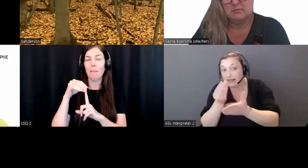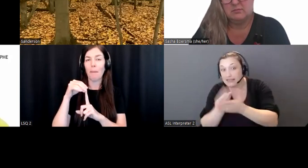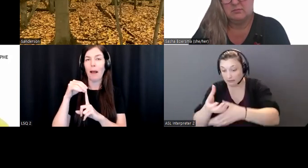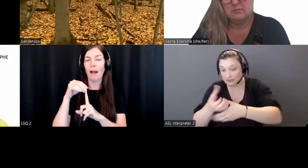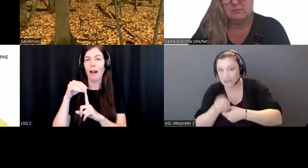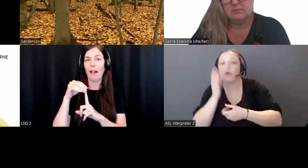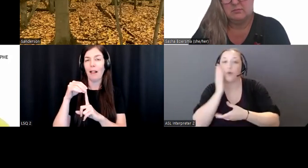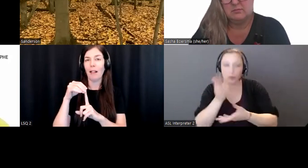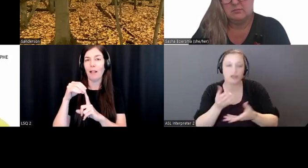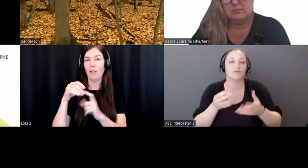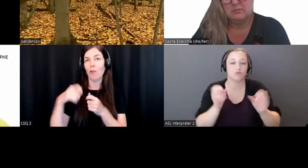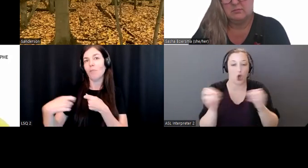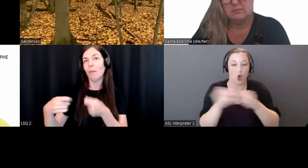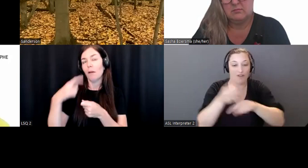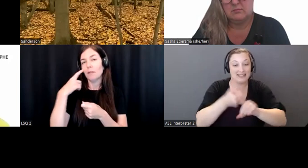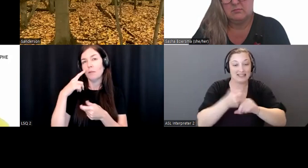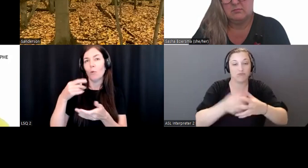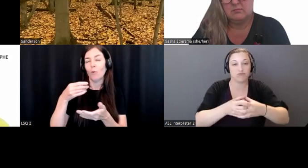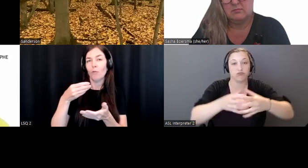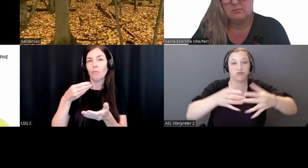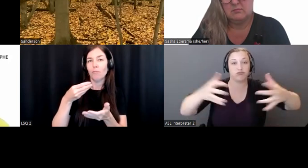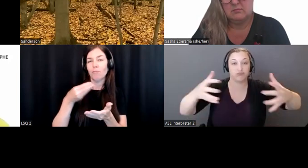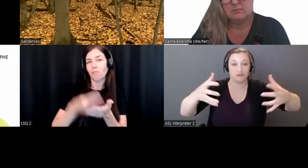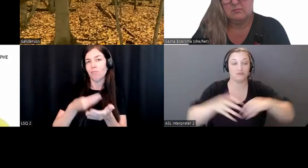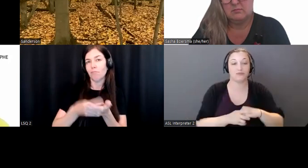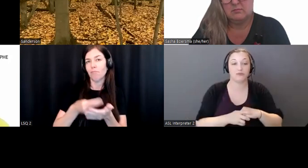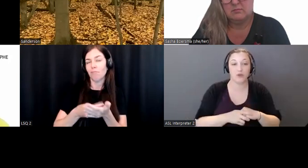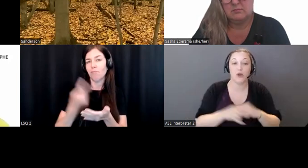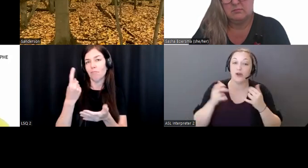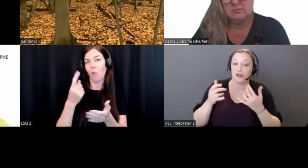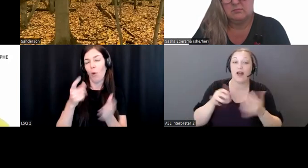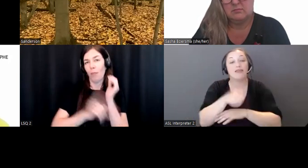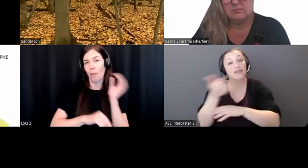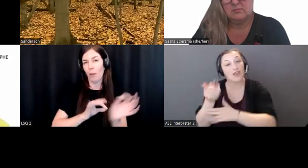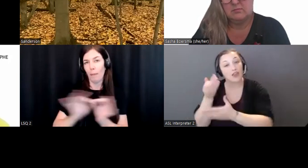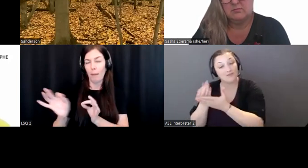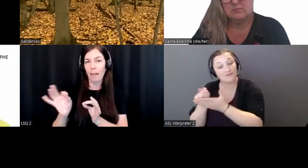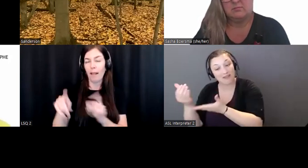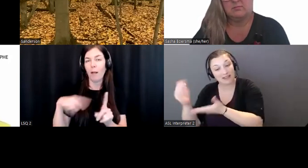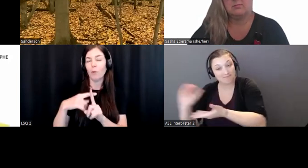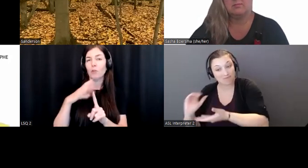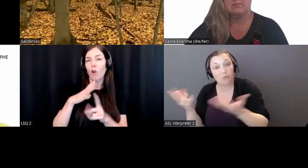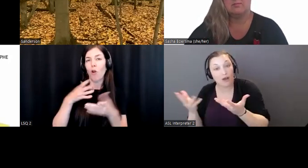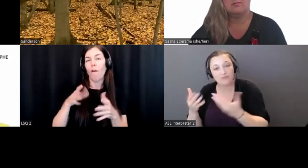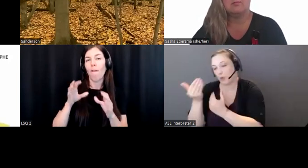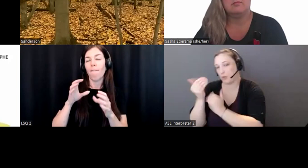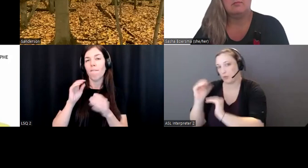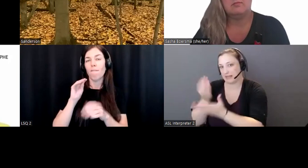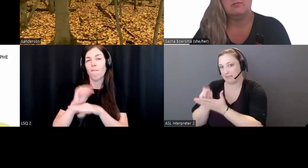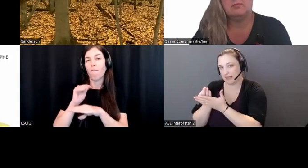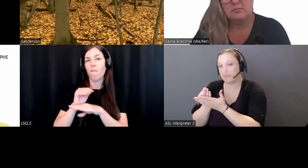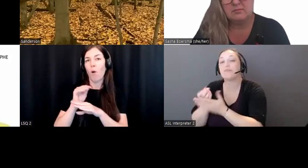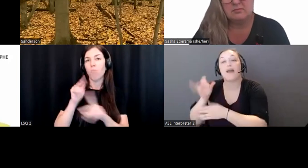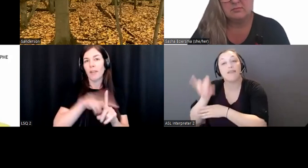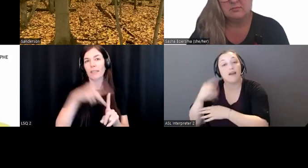source of funding, which is the restricted funds, as we refer to it, which is for direct projects. There's a portion of that that allows for